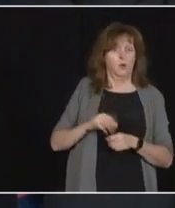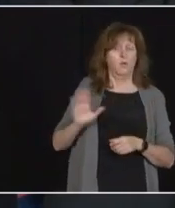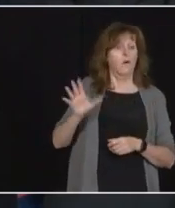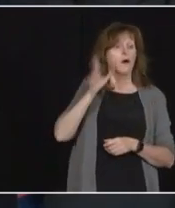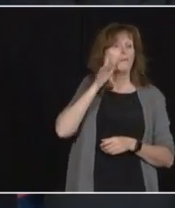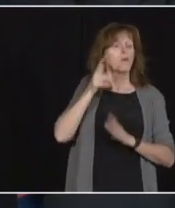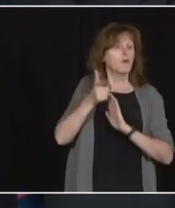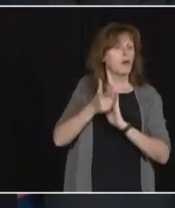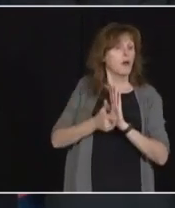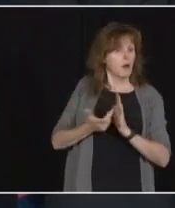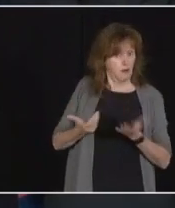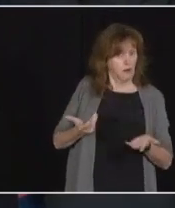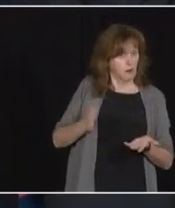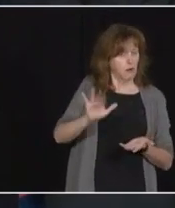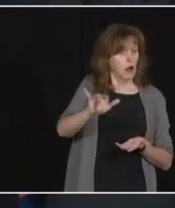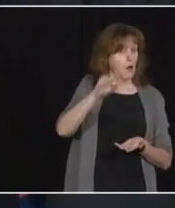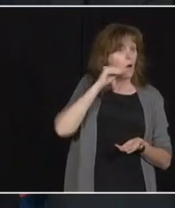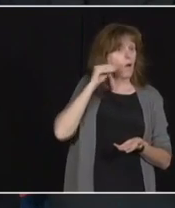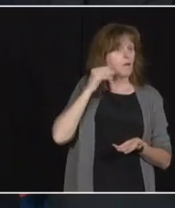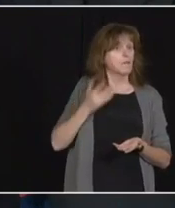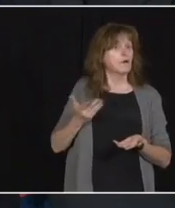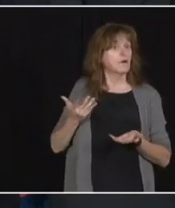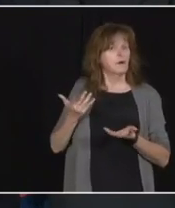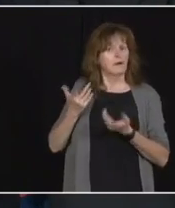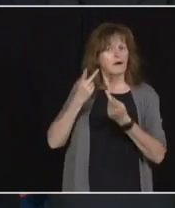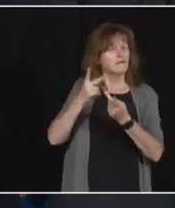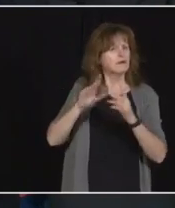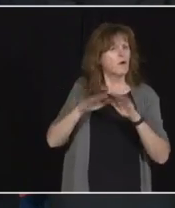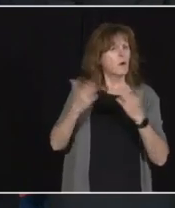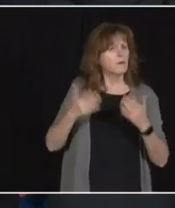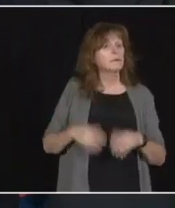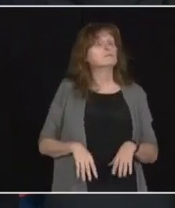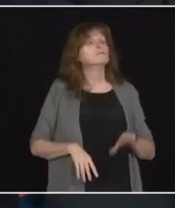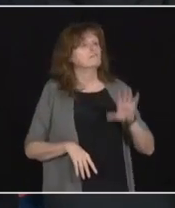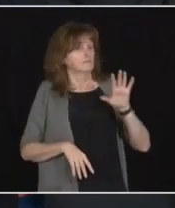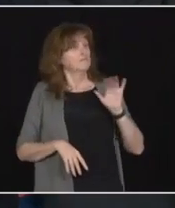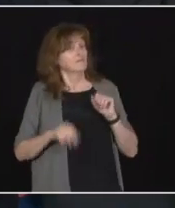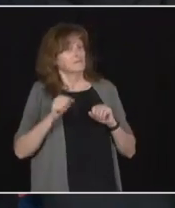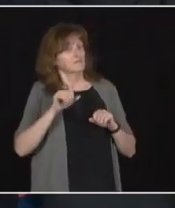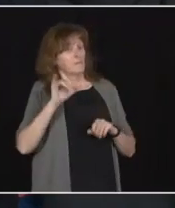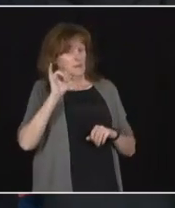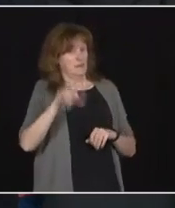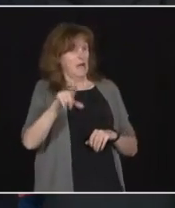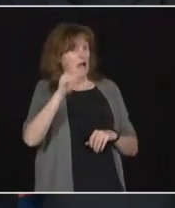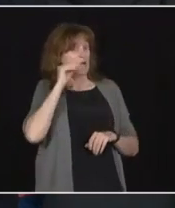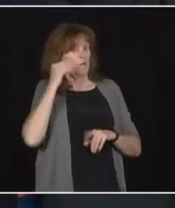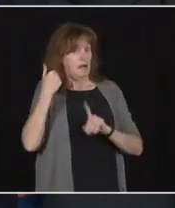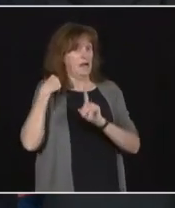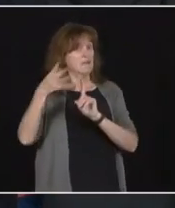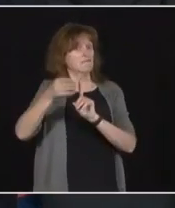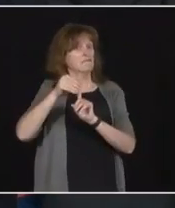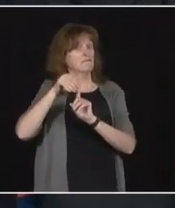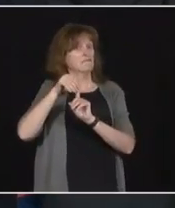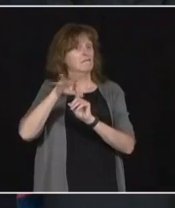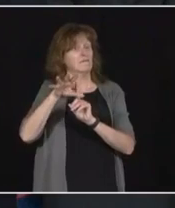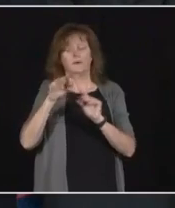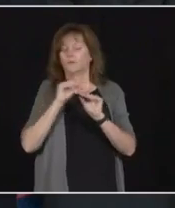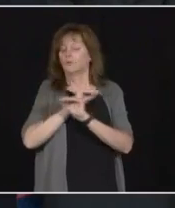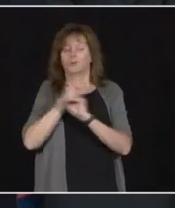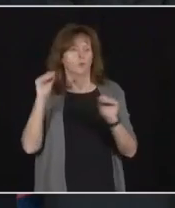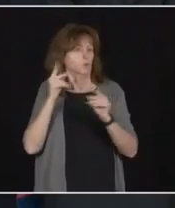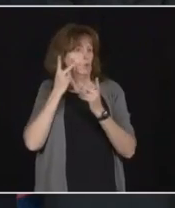So any home that has an outbreak, they won't be able to visit. But Alison, I'll tell you, I get asked this